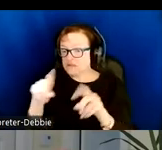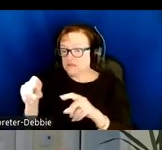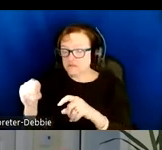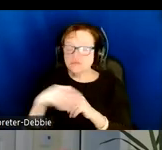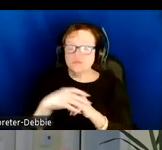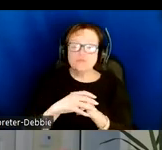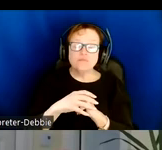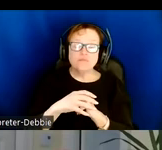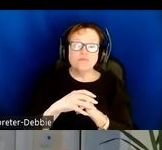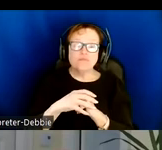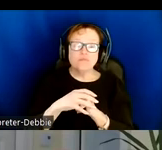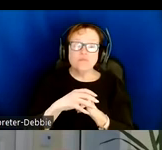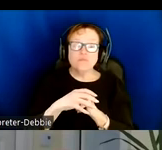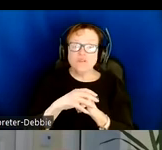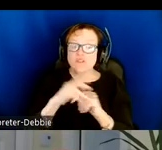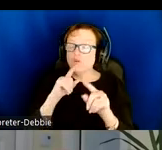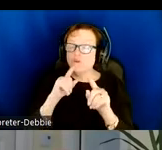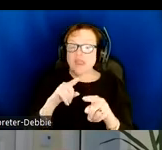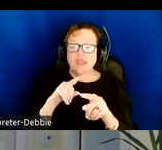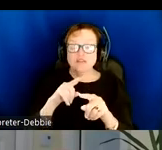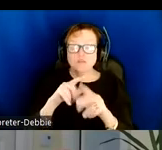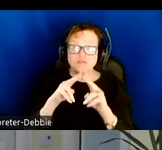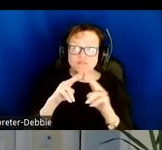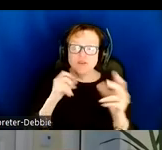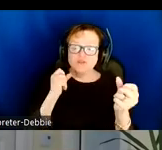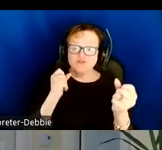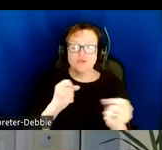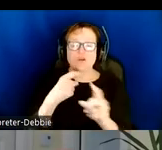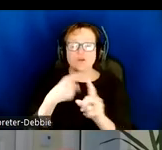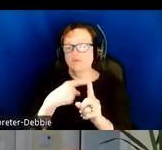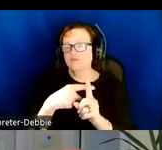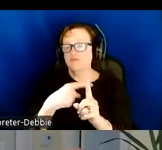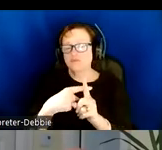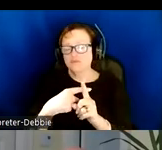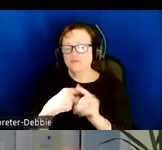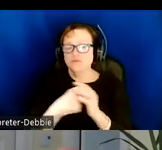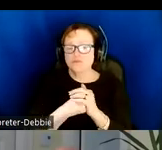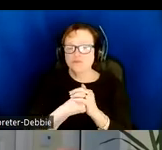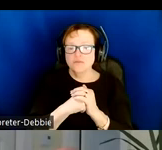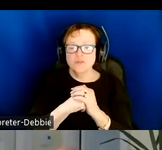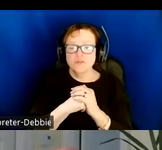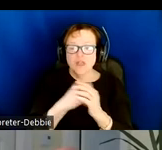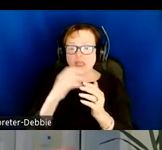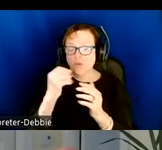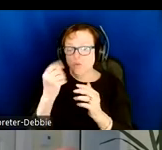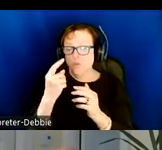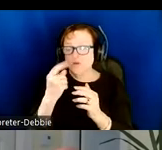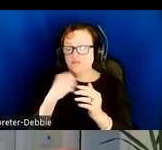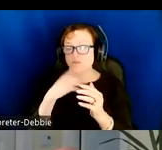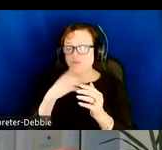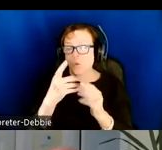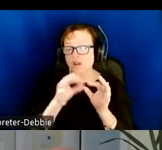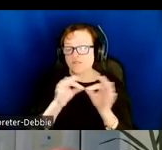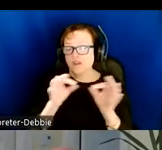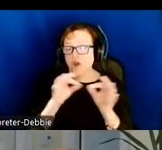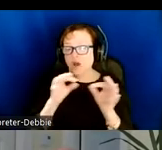far, the reaction has been overwhelmingly positive. And as one such sample, I'd like to play for you one of the feedback comments that we